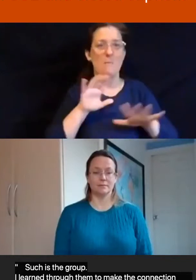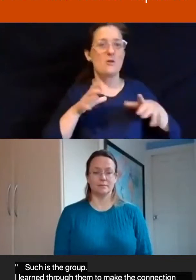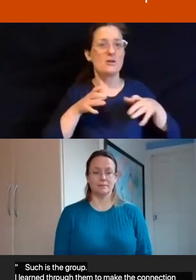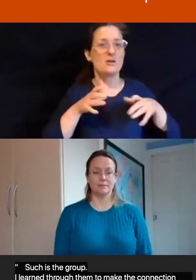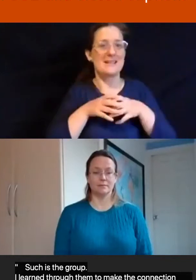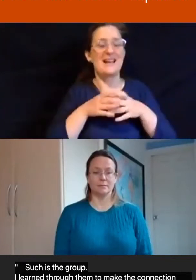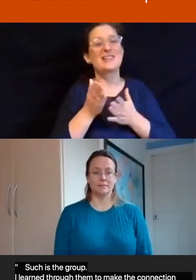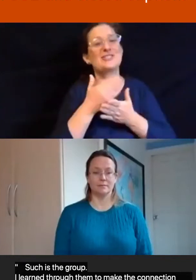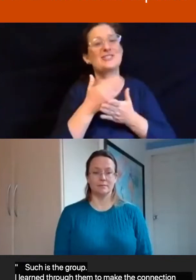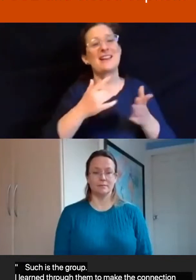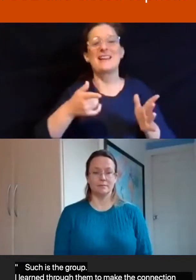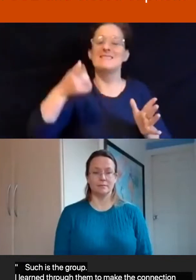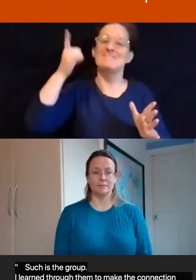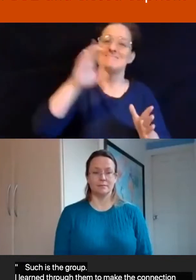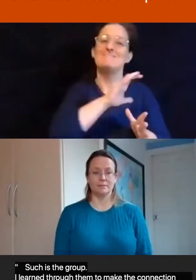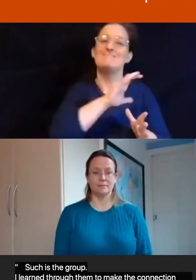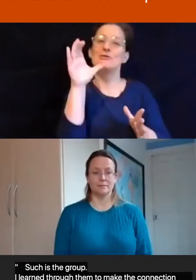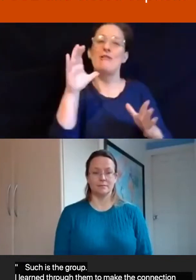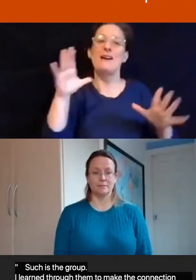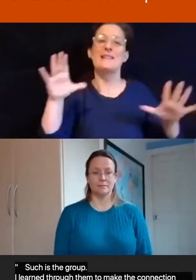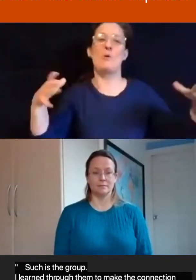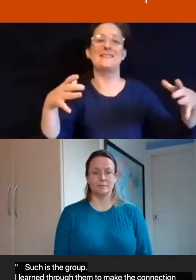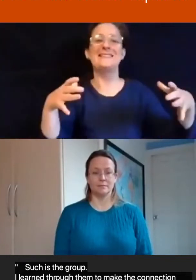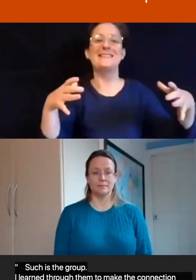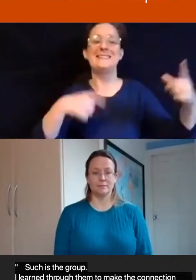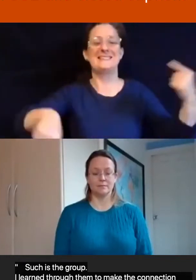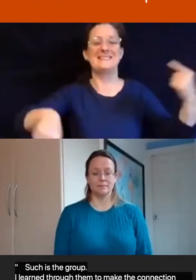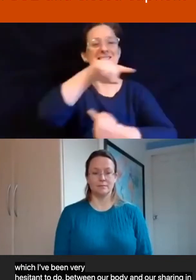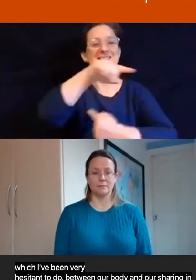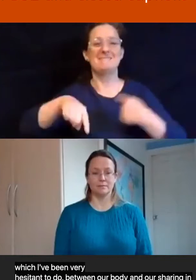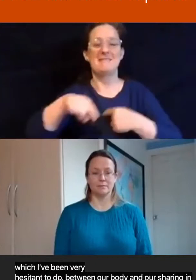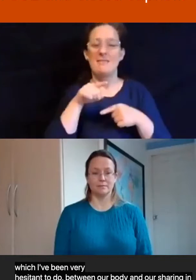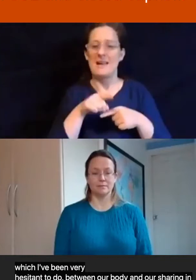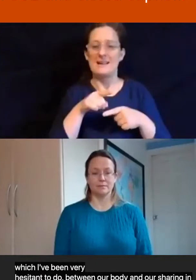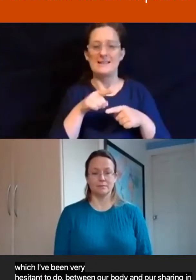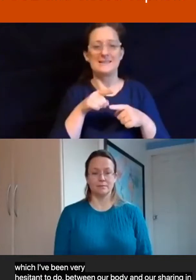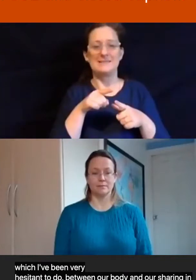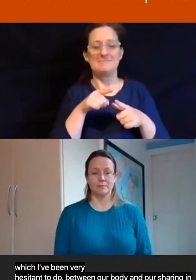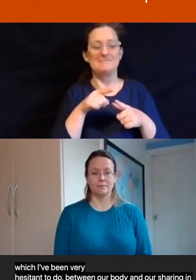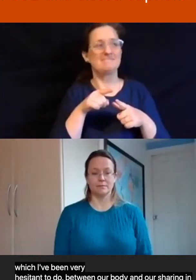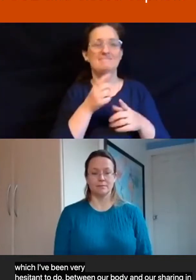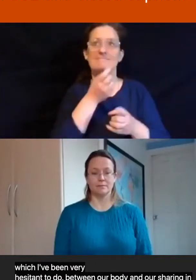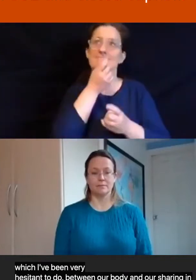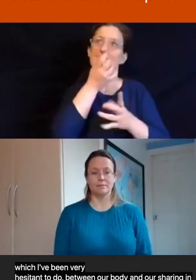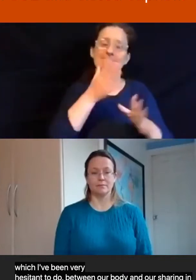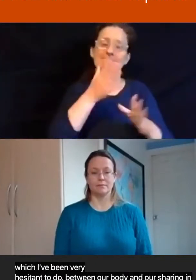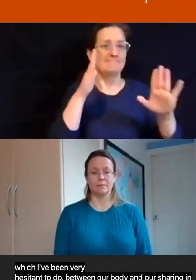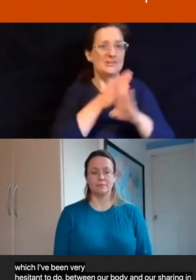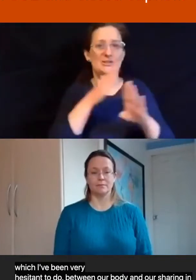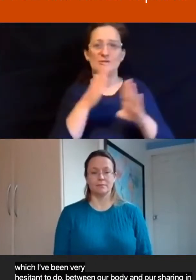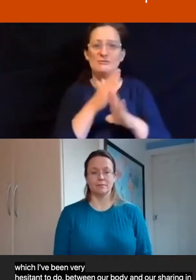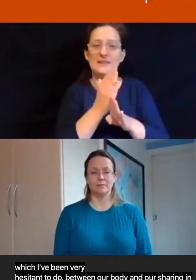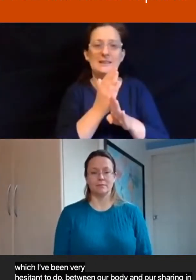the life of the body of Christ. The passion of Christ, the paschal mystery embedded in